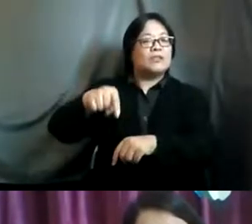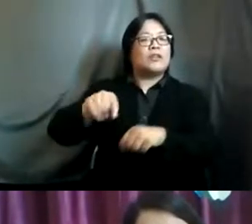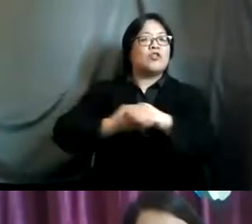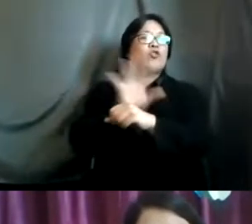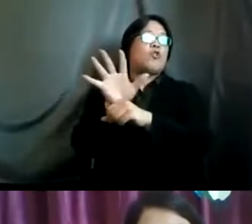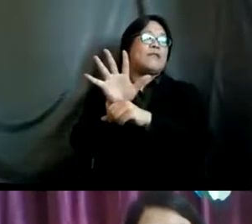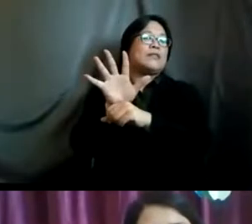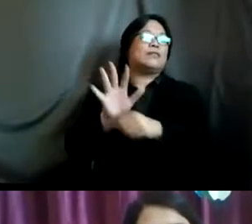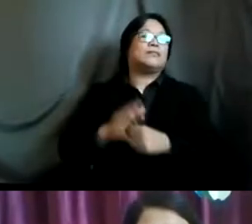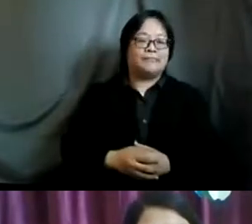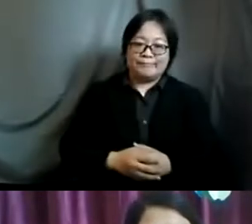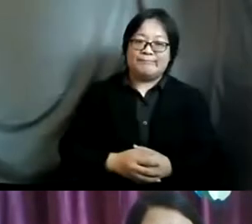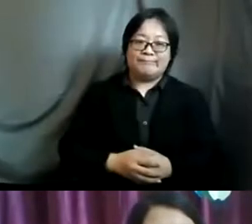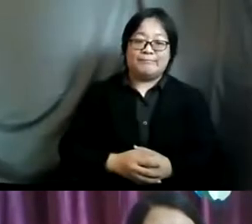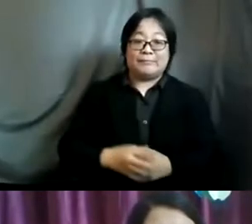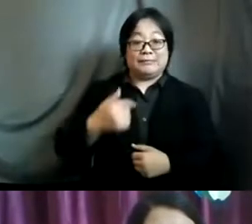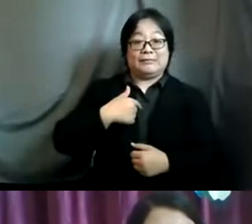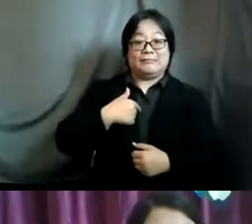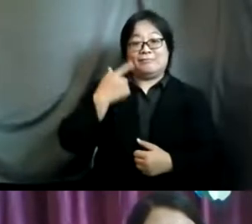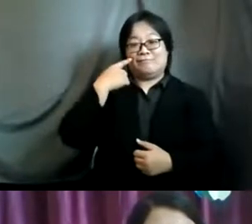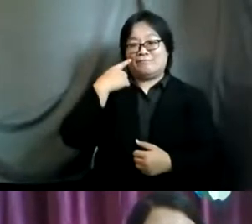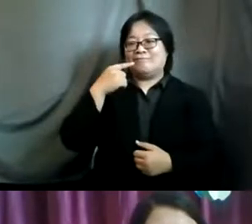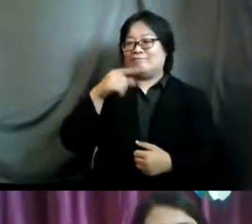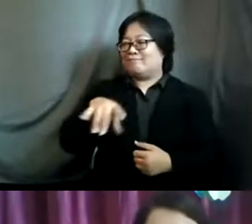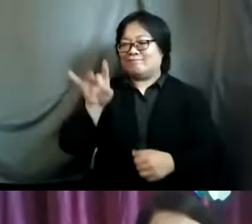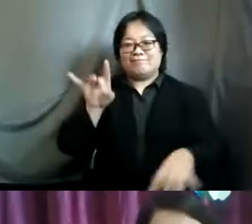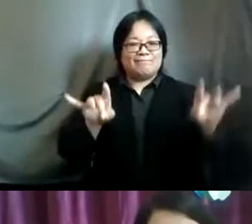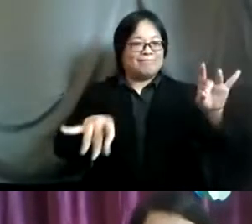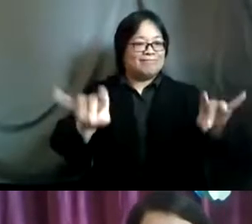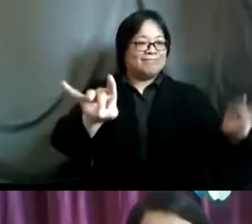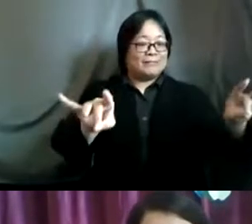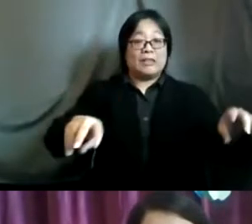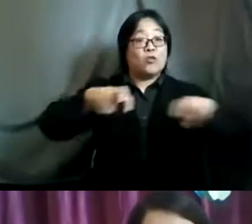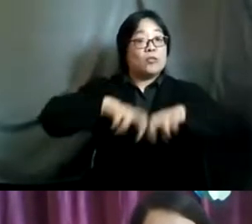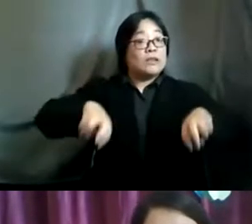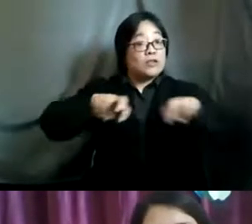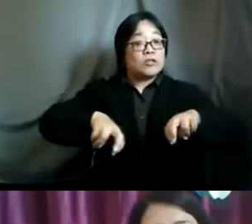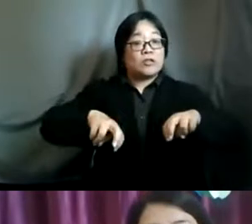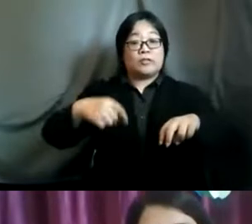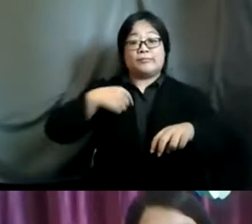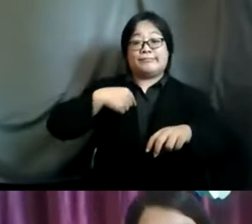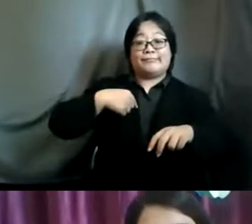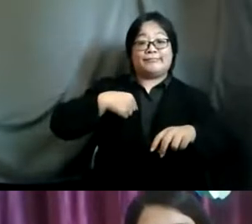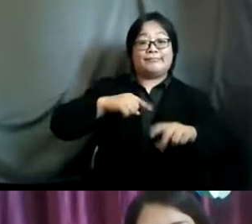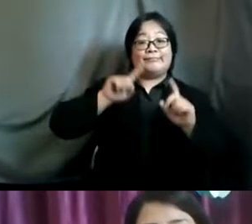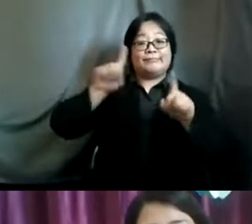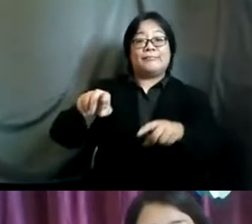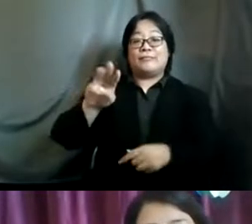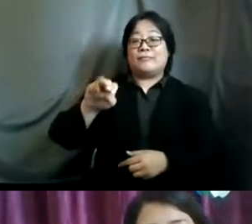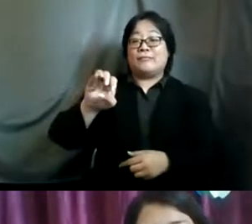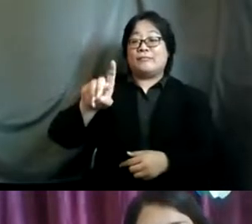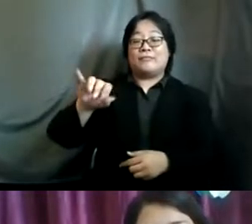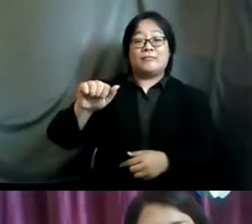um found and what i like um researched and when i went through medias and all